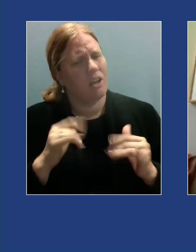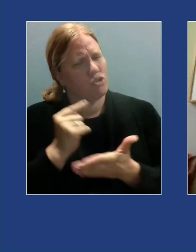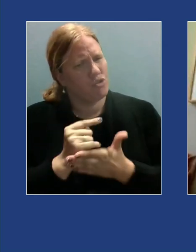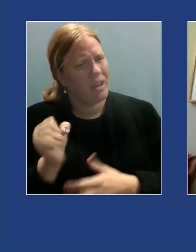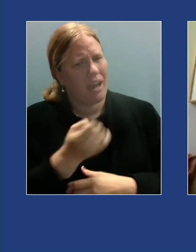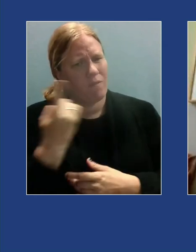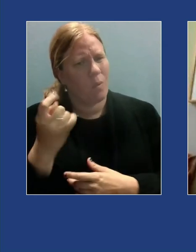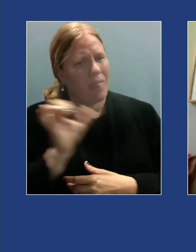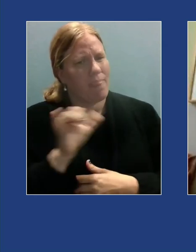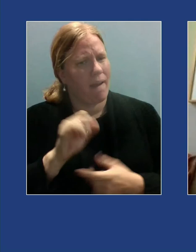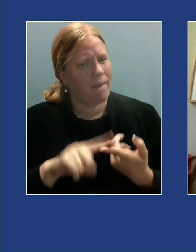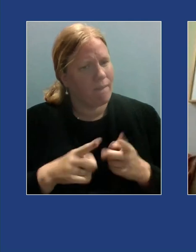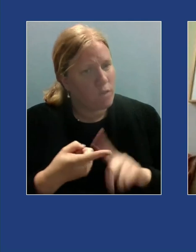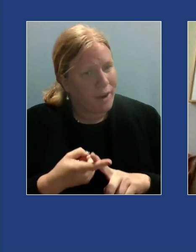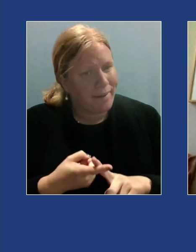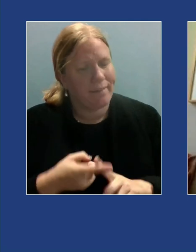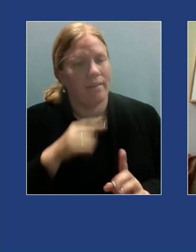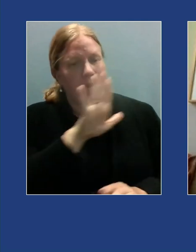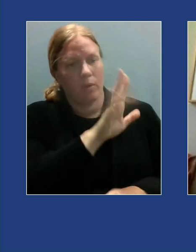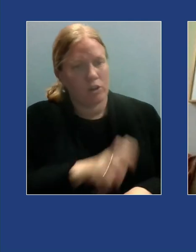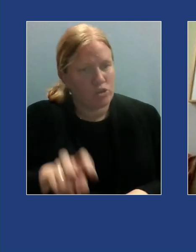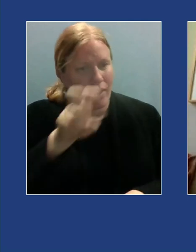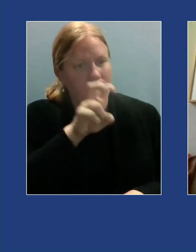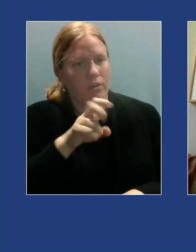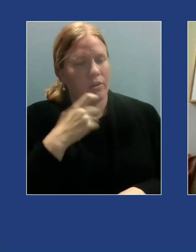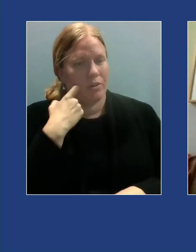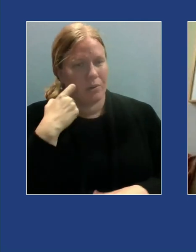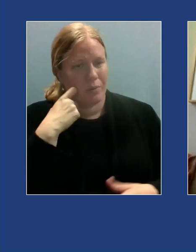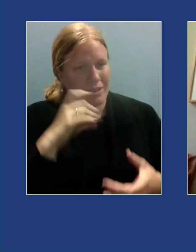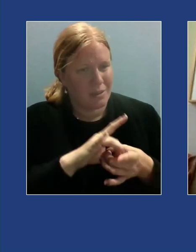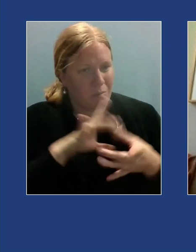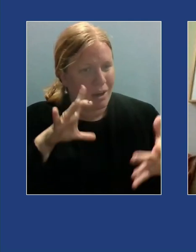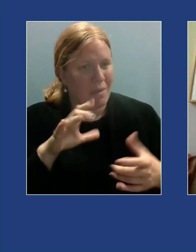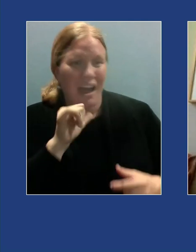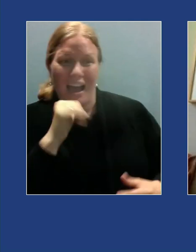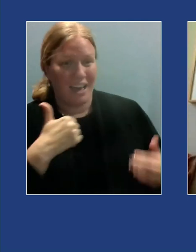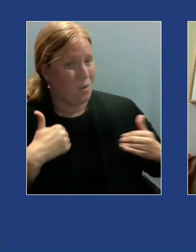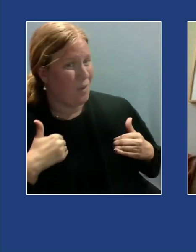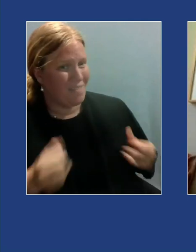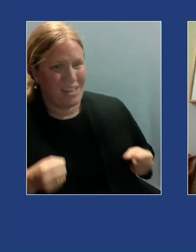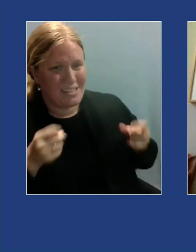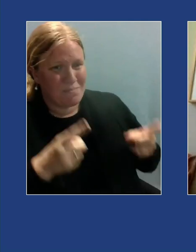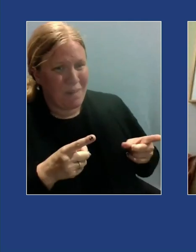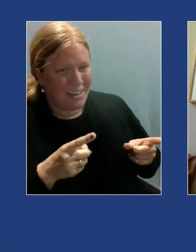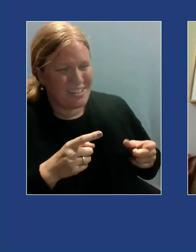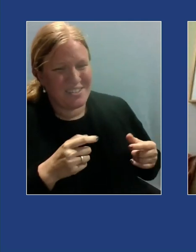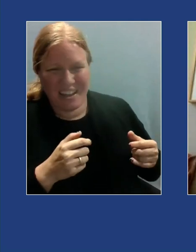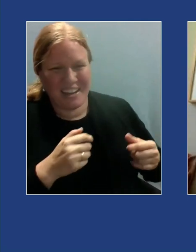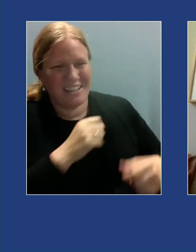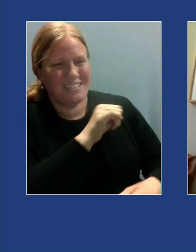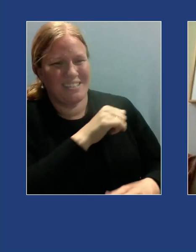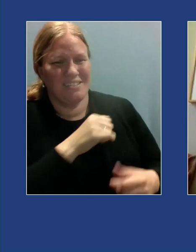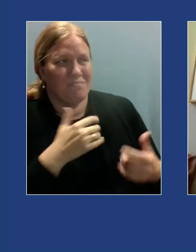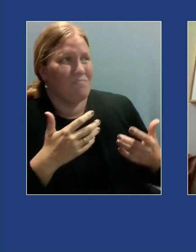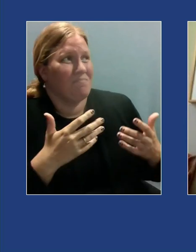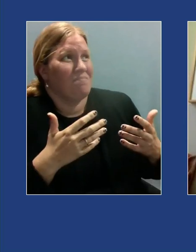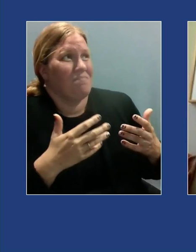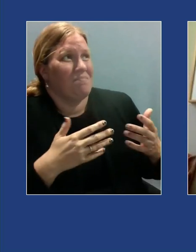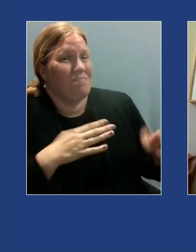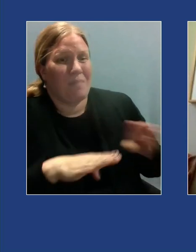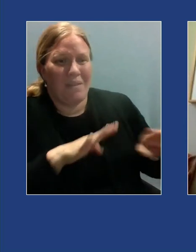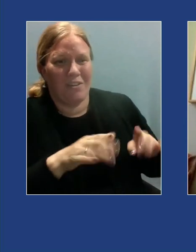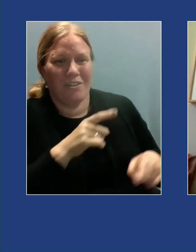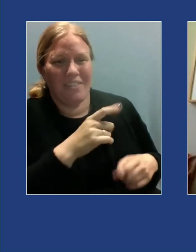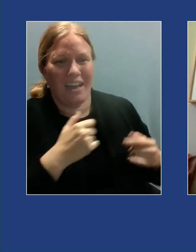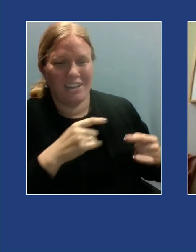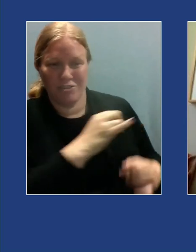travels her recent breakup I don't have that kind of spontaneous um and outgoing energy and it was quite spectacular to watch that